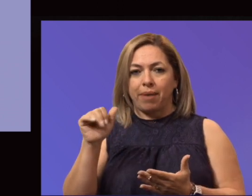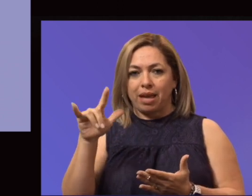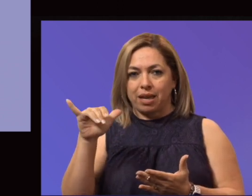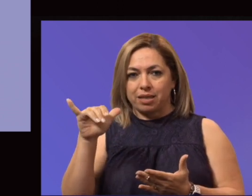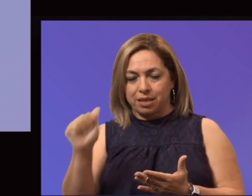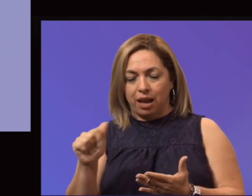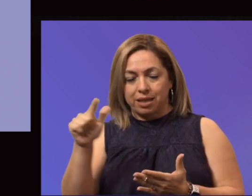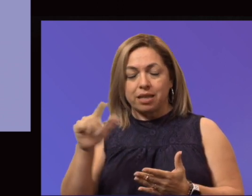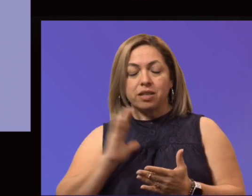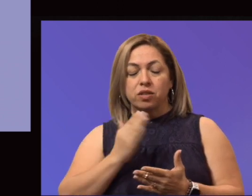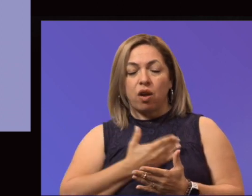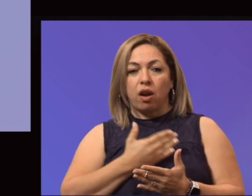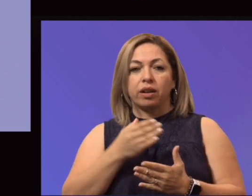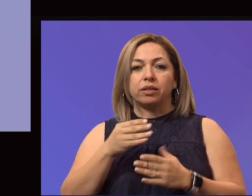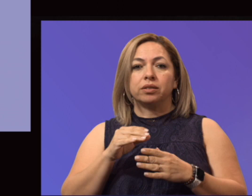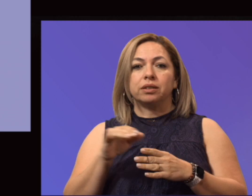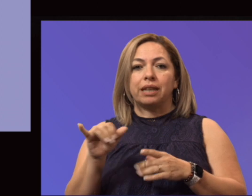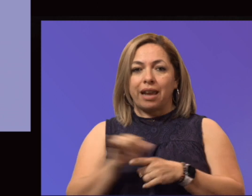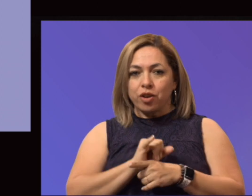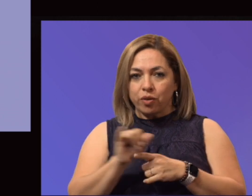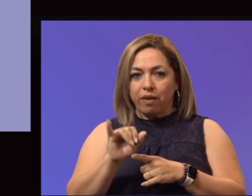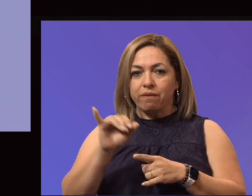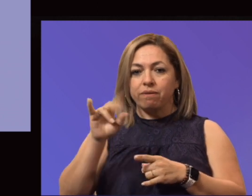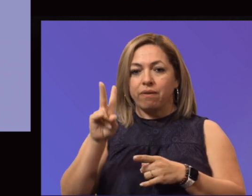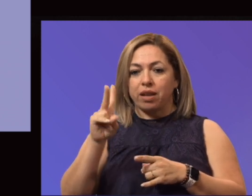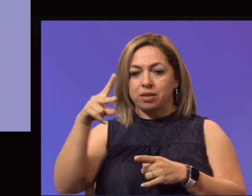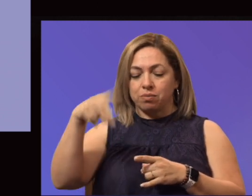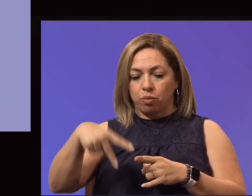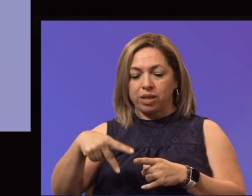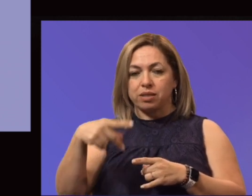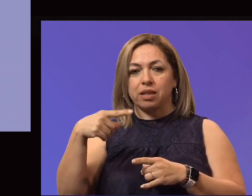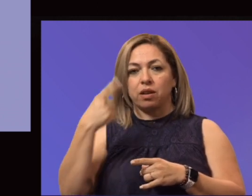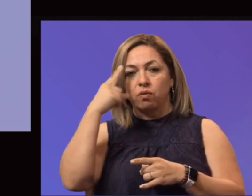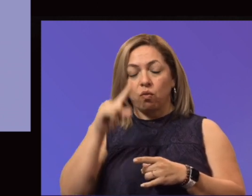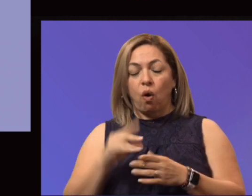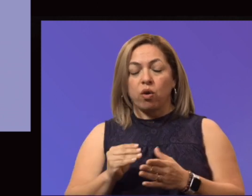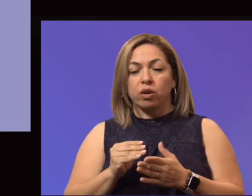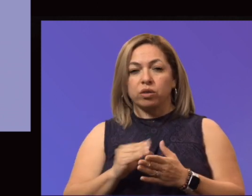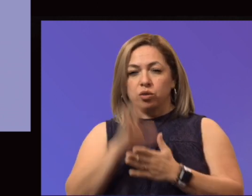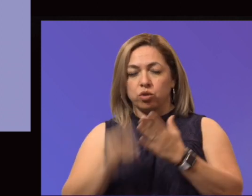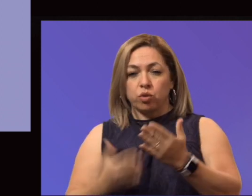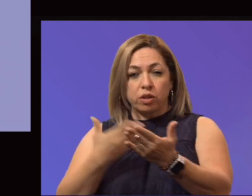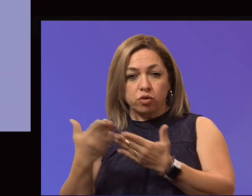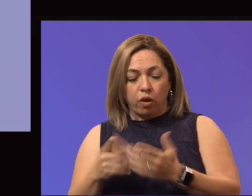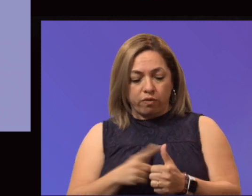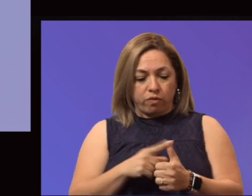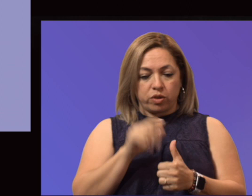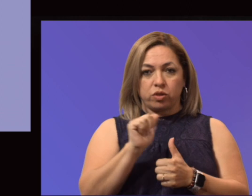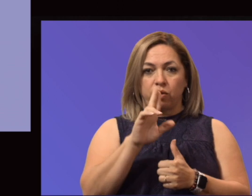Interim Vice President for Student Enrollment Services. He will do a great job effective the 1st of August. He was appointed.